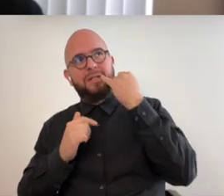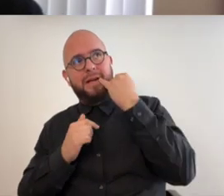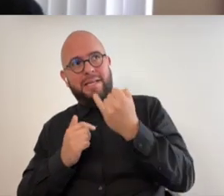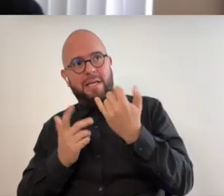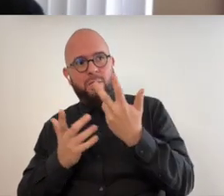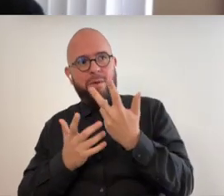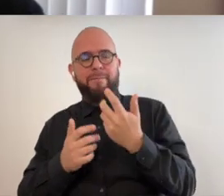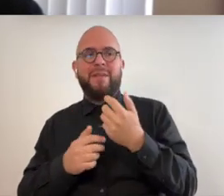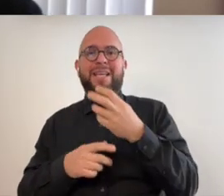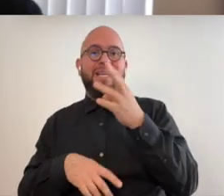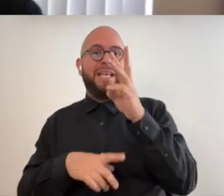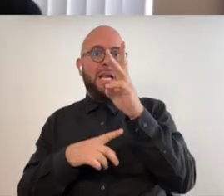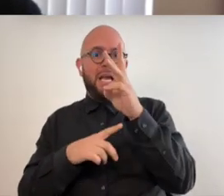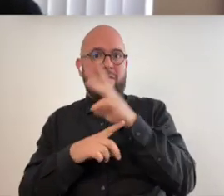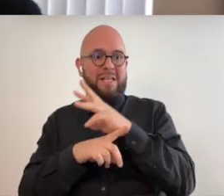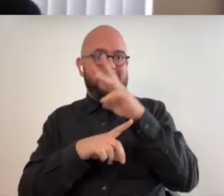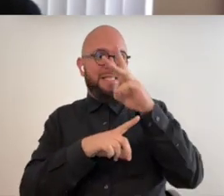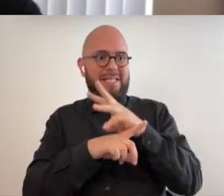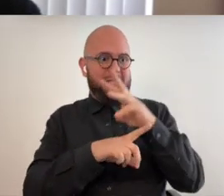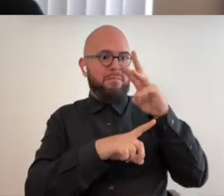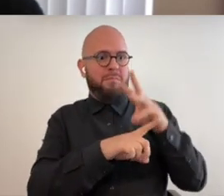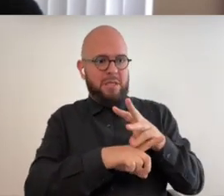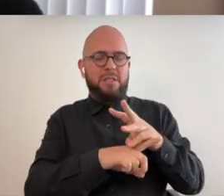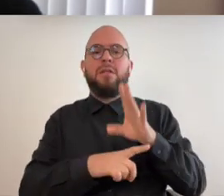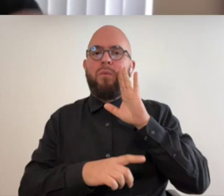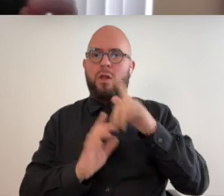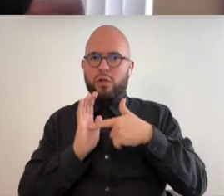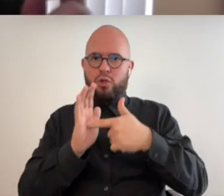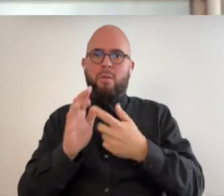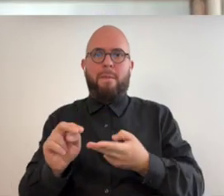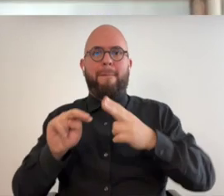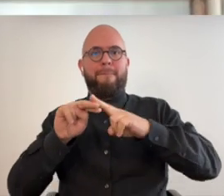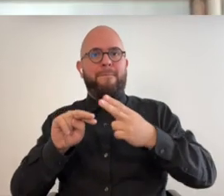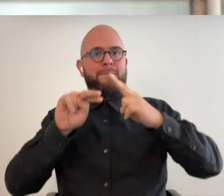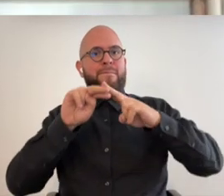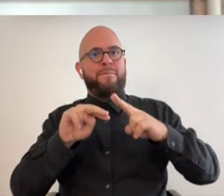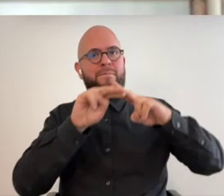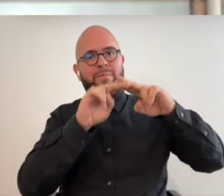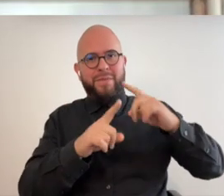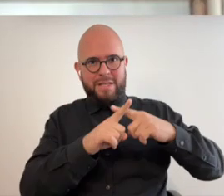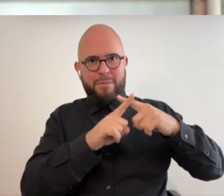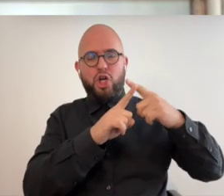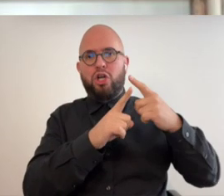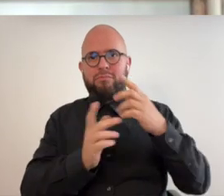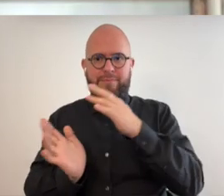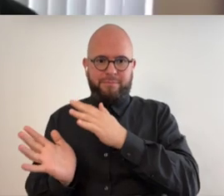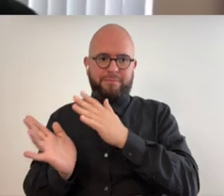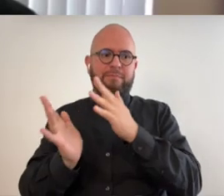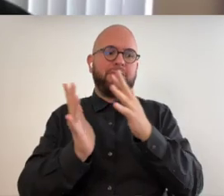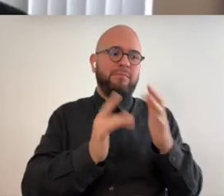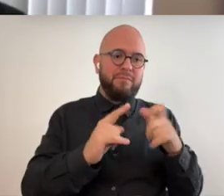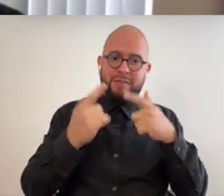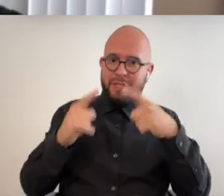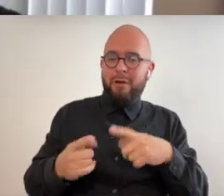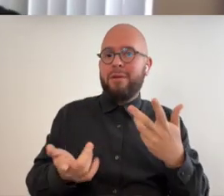that each six month period would depict the rise in temperature as as it goes up and and it turns out the climate